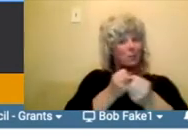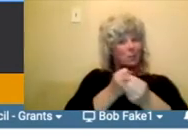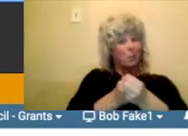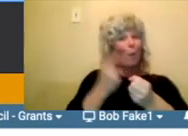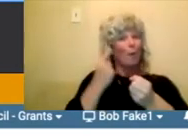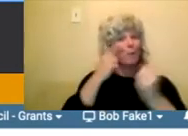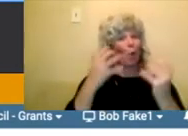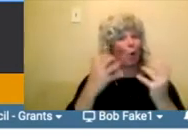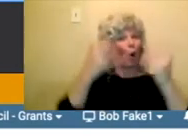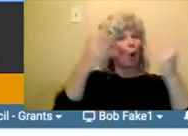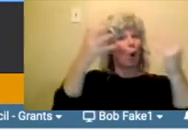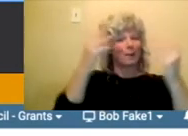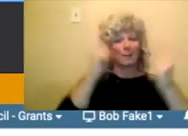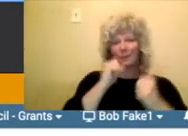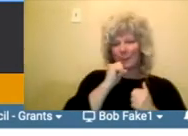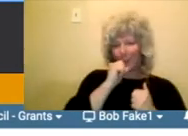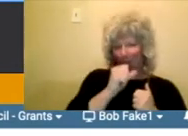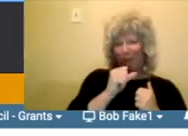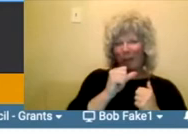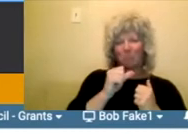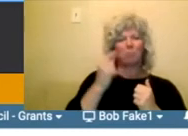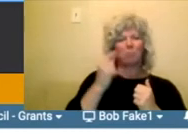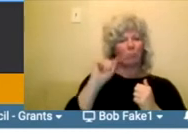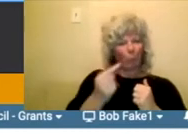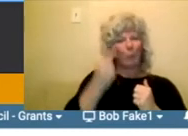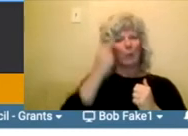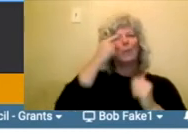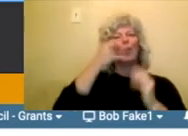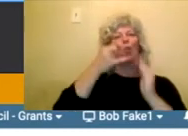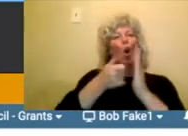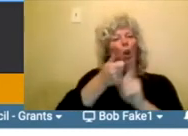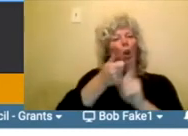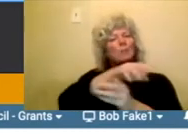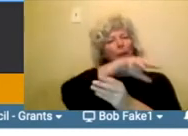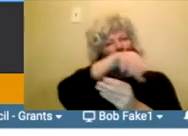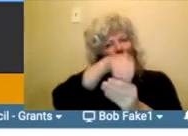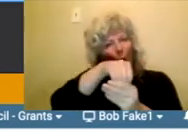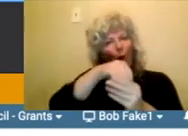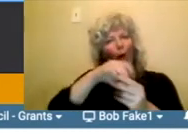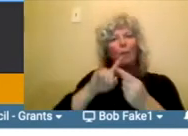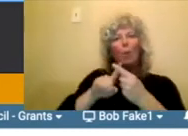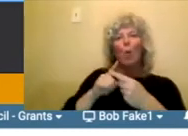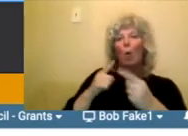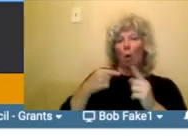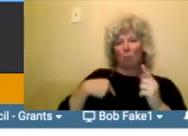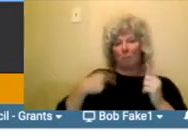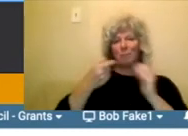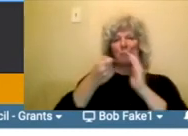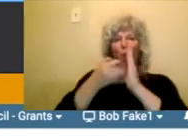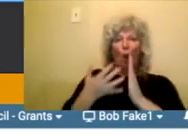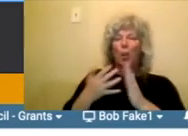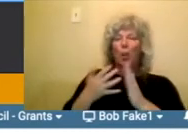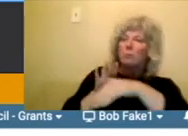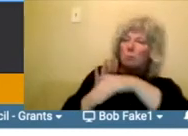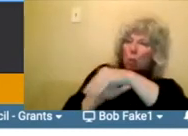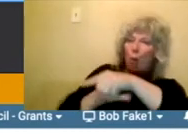involved in creating the project or producing the project. So, um, yeah,